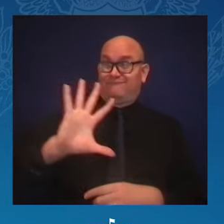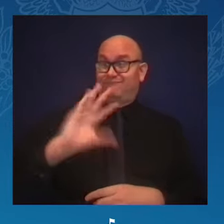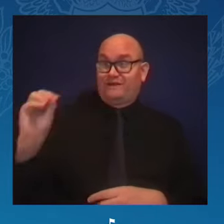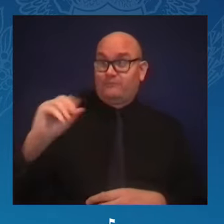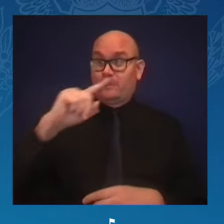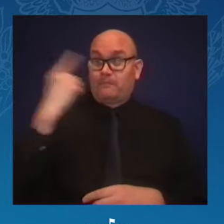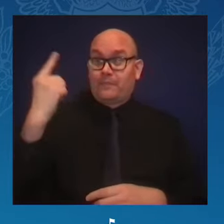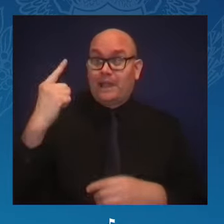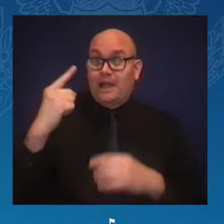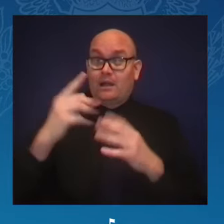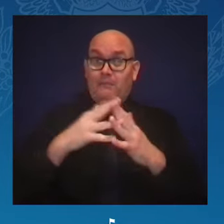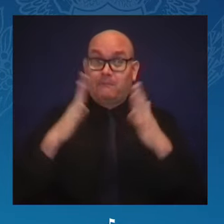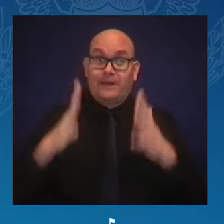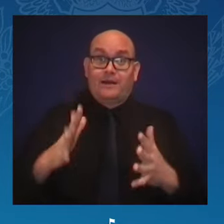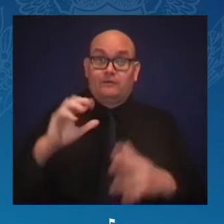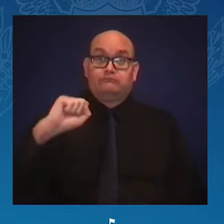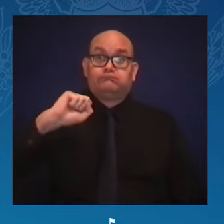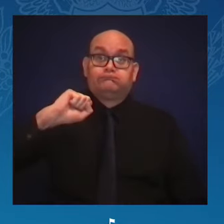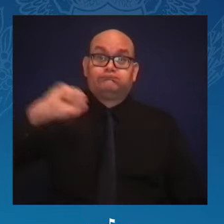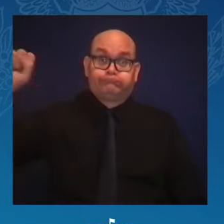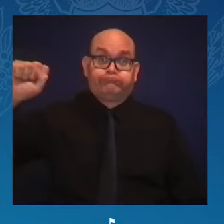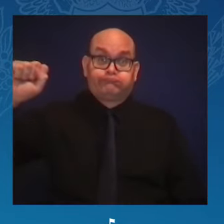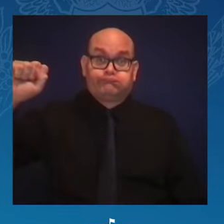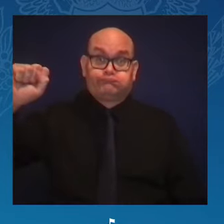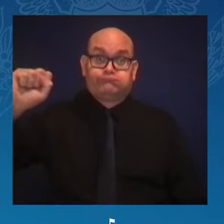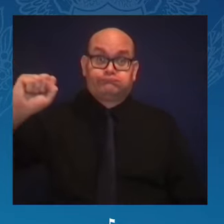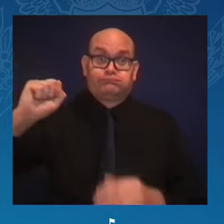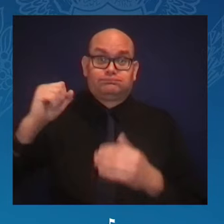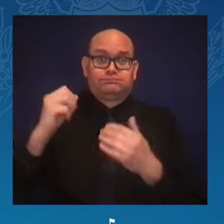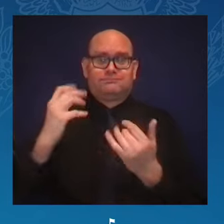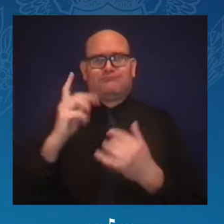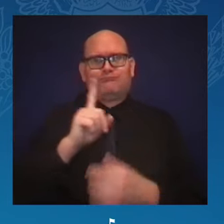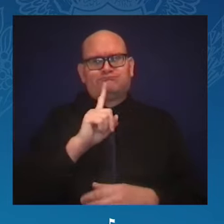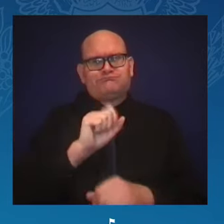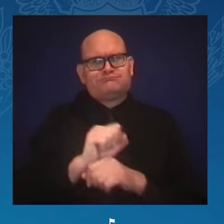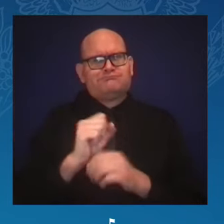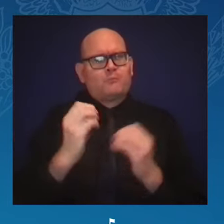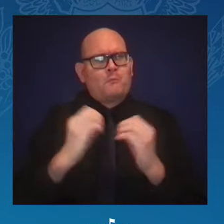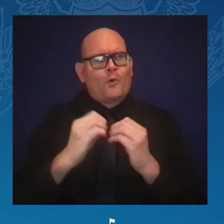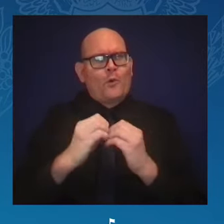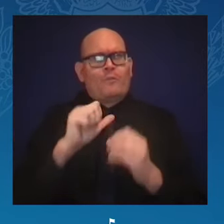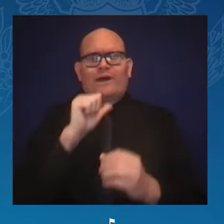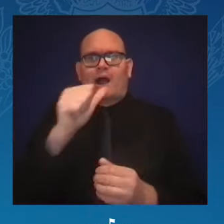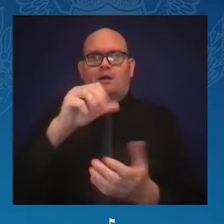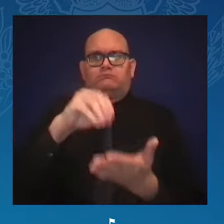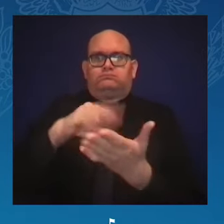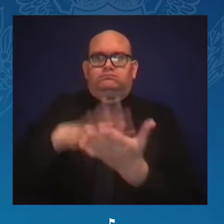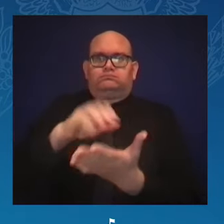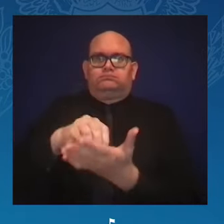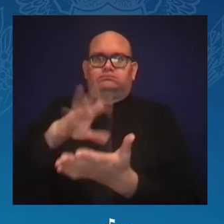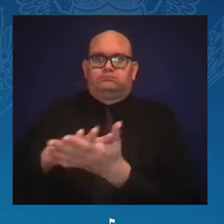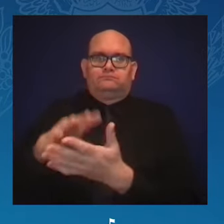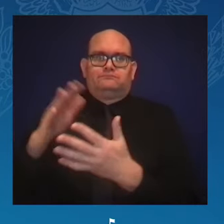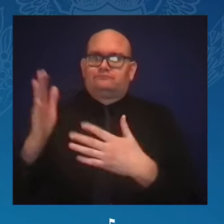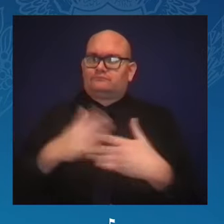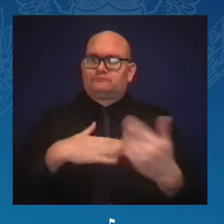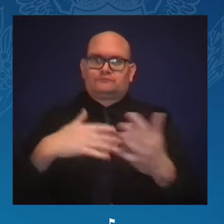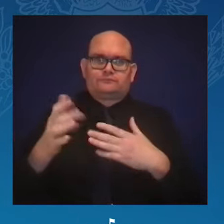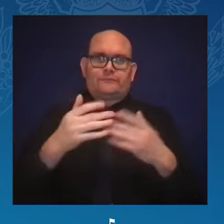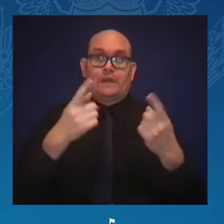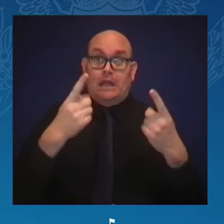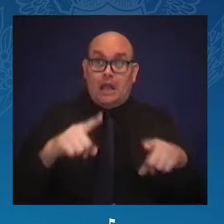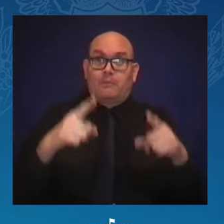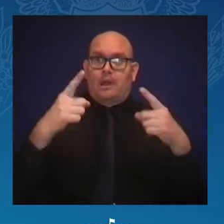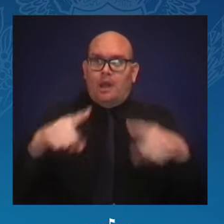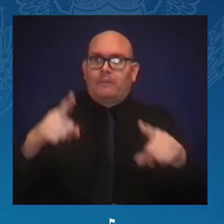And yet, despite all of this, and perhaps because of it, the founders of this sorority